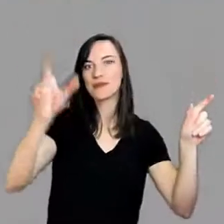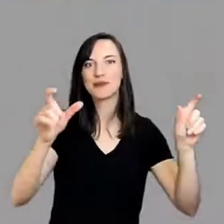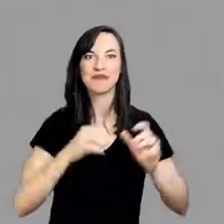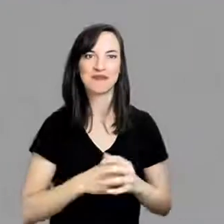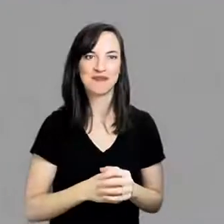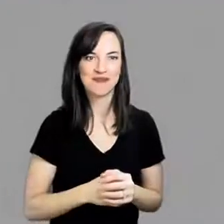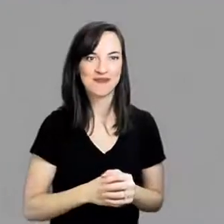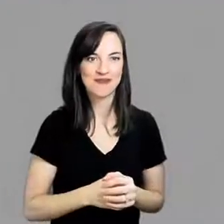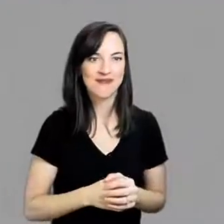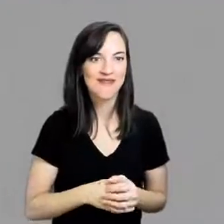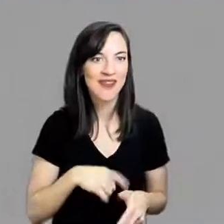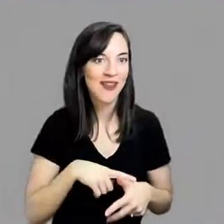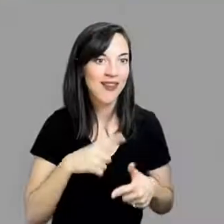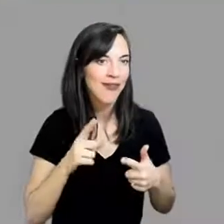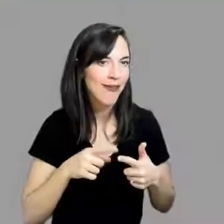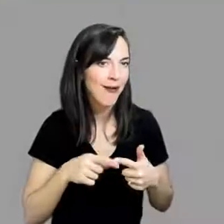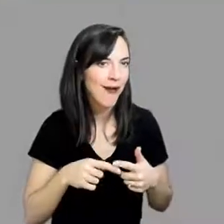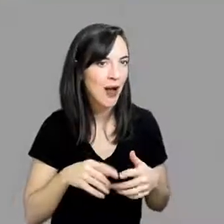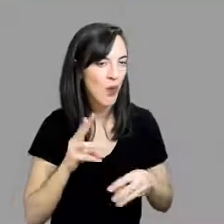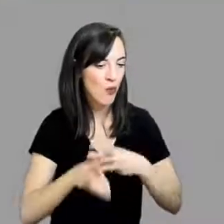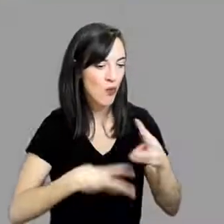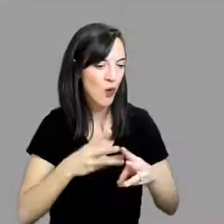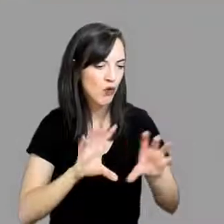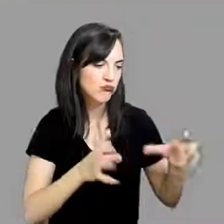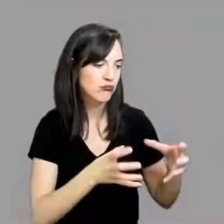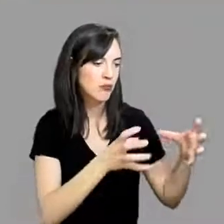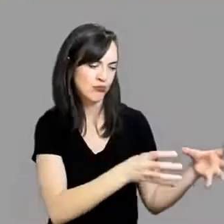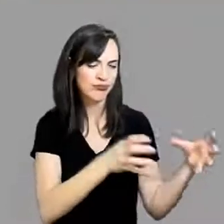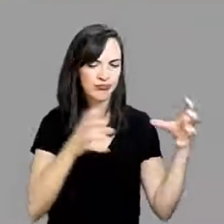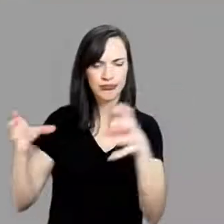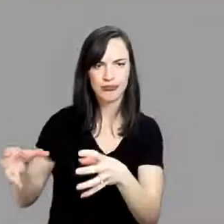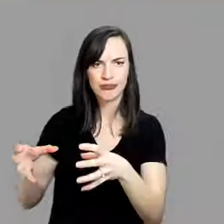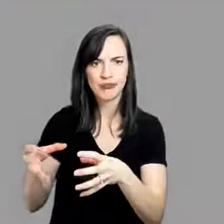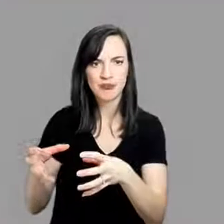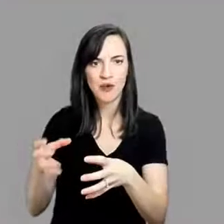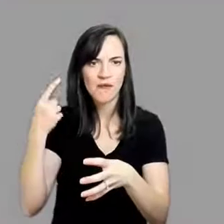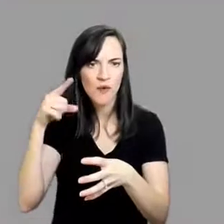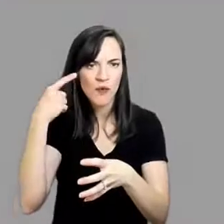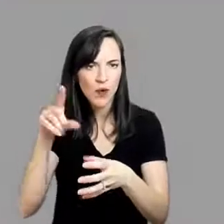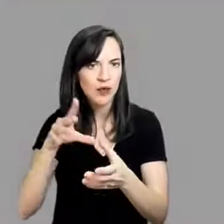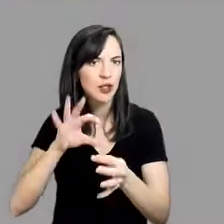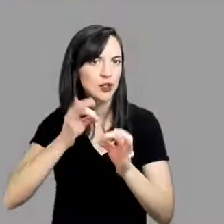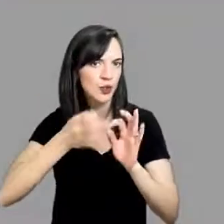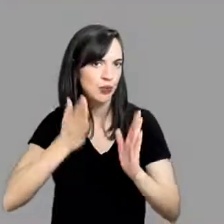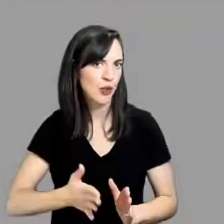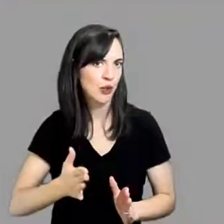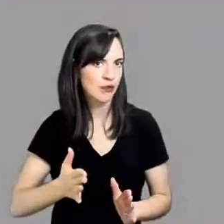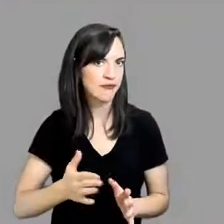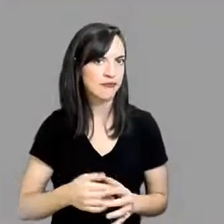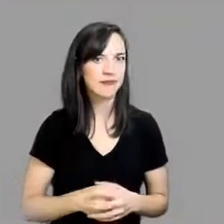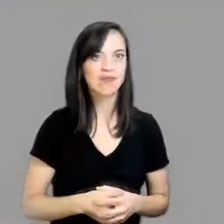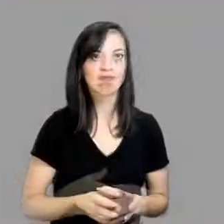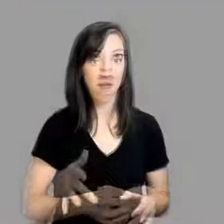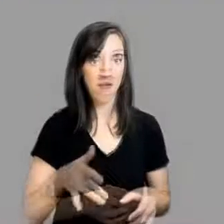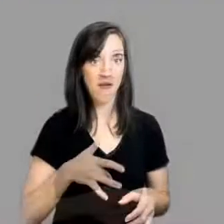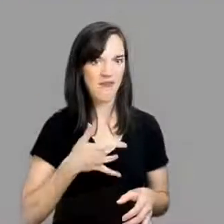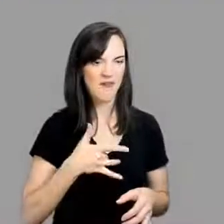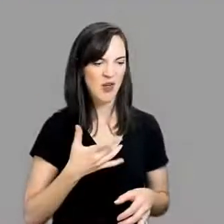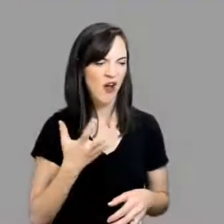colorful decorations. You move the globe because you have to make room for the interpreter that will be in your room for the student who is DHH.